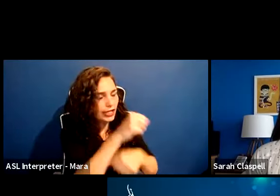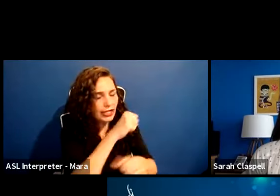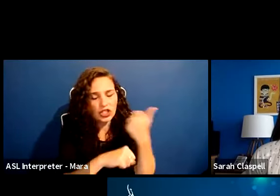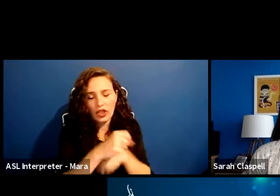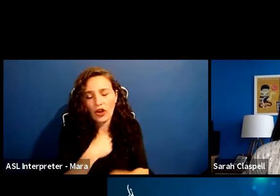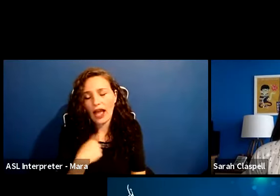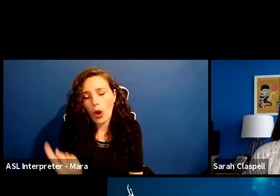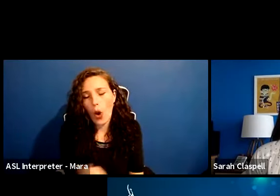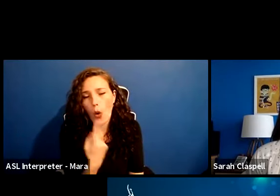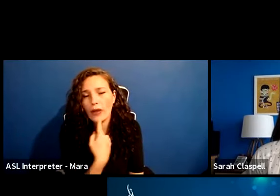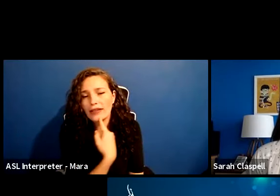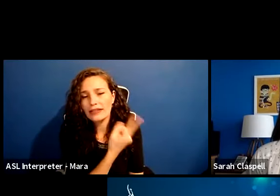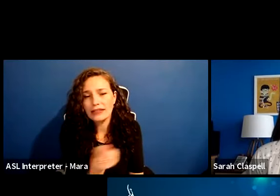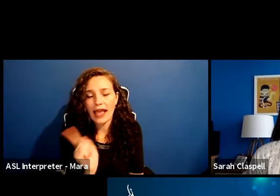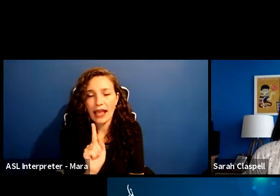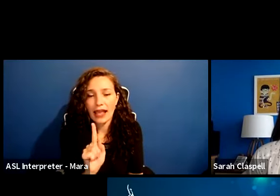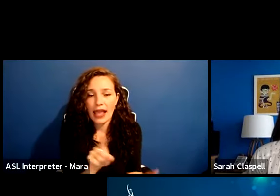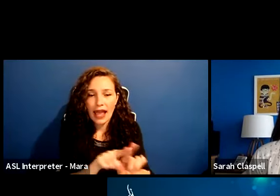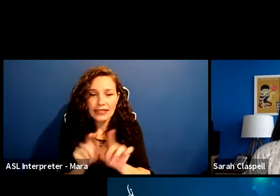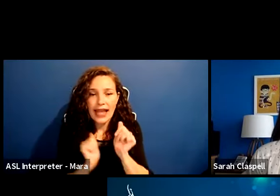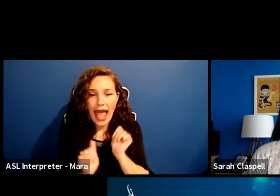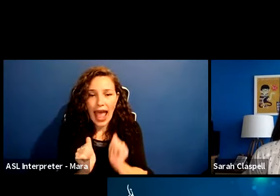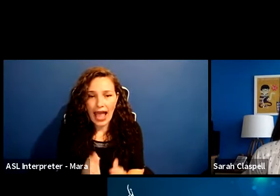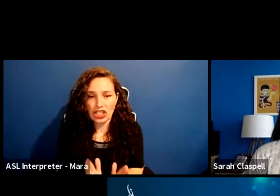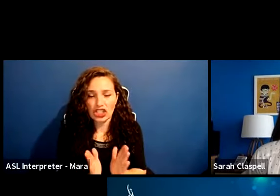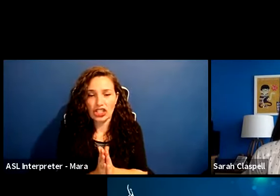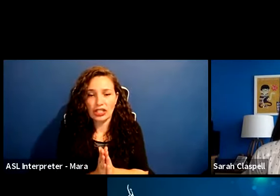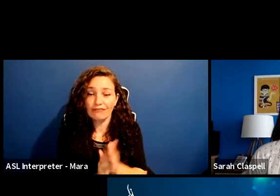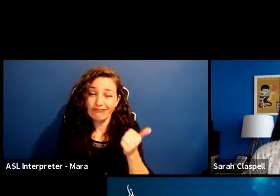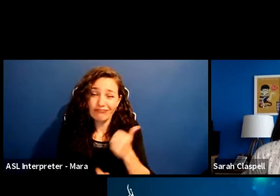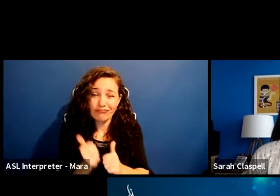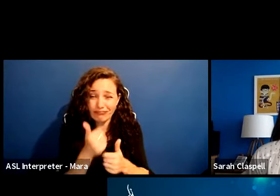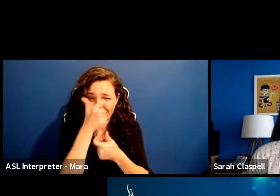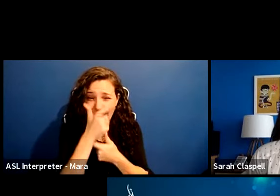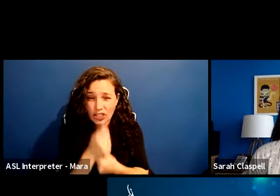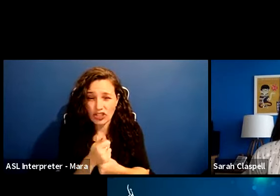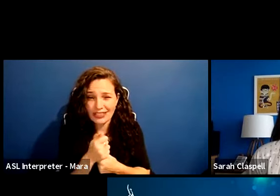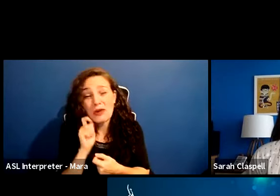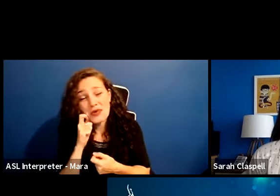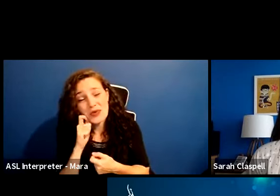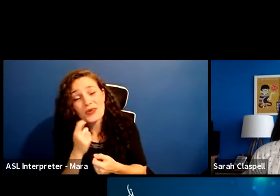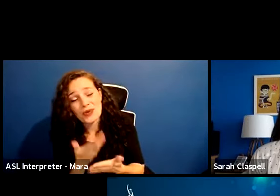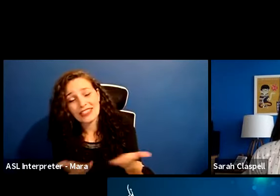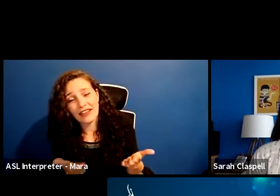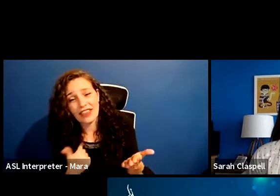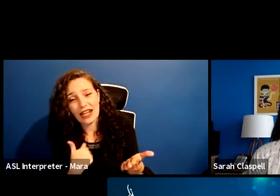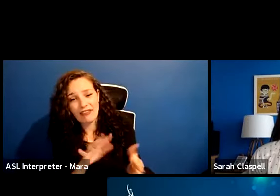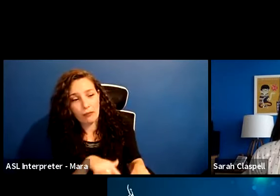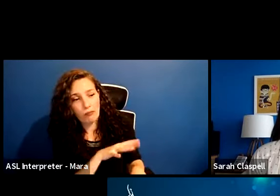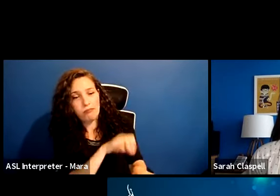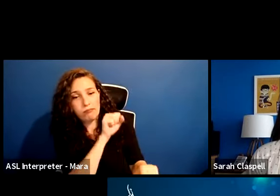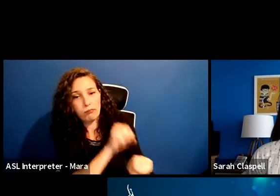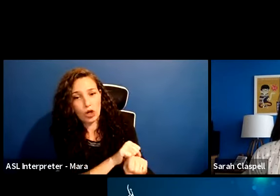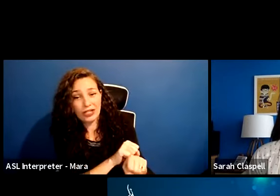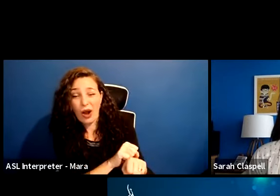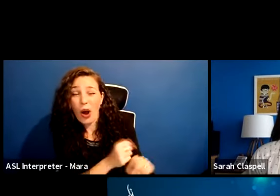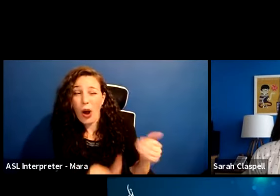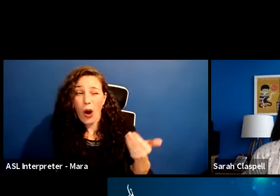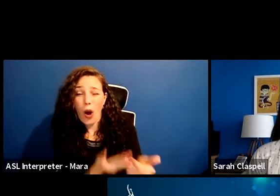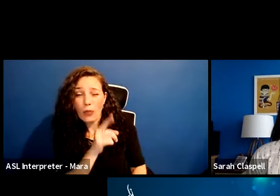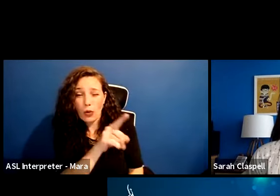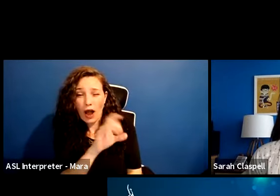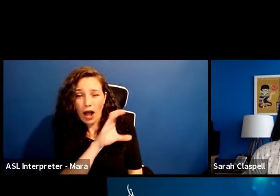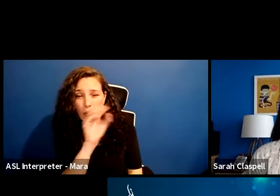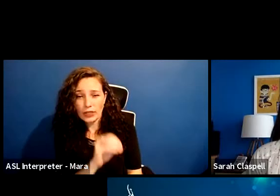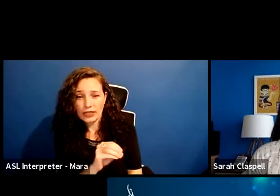as an actor, the, the most interesting and cool stuff that I booked almost 100% has come from